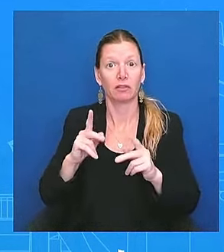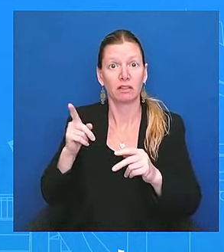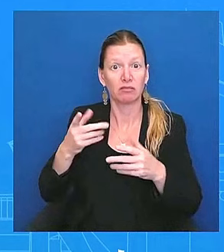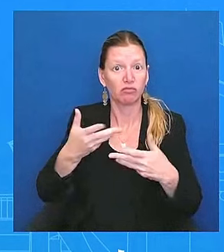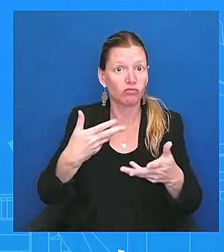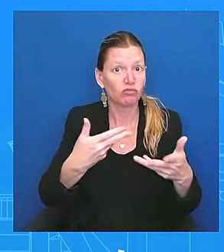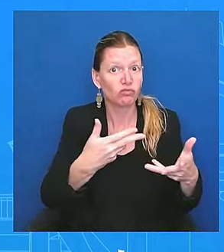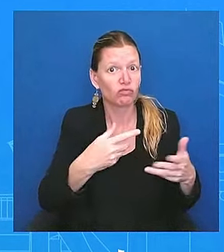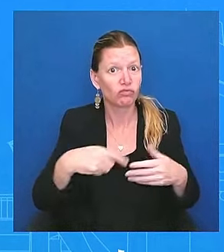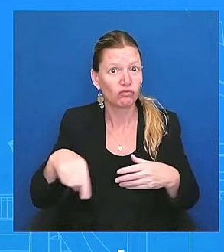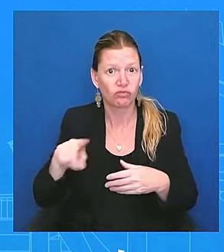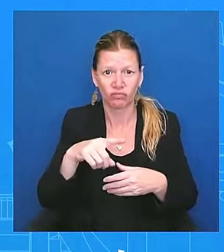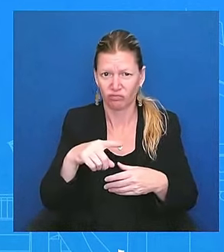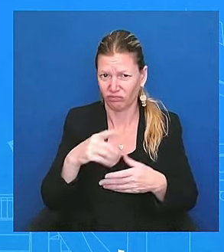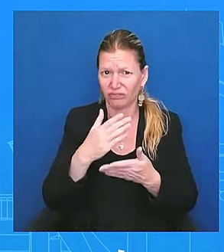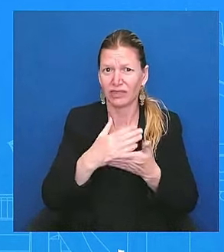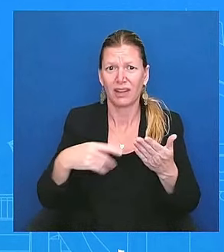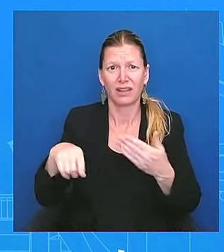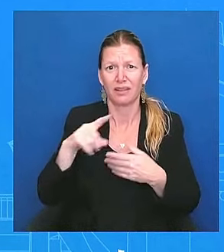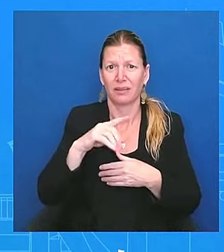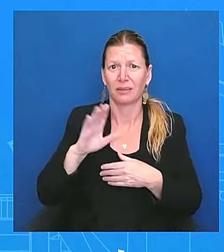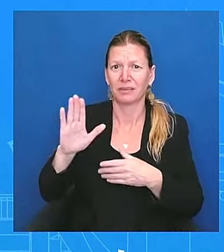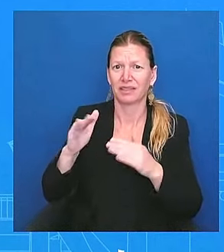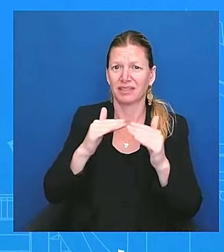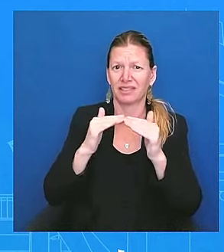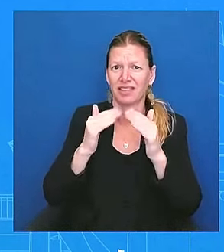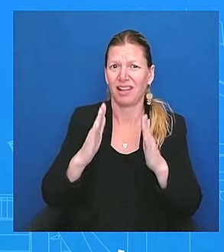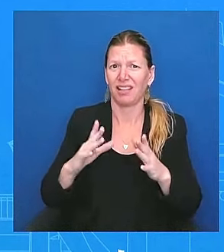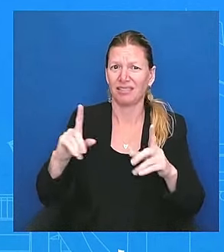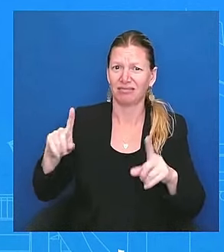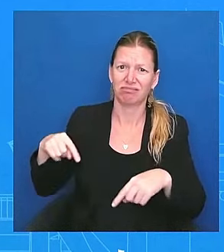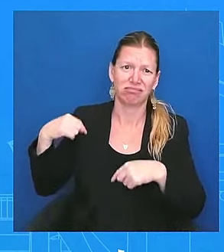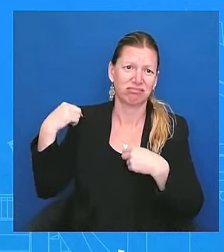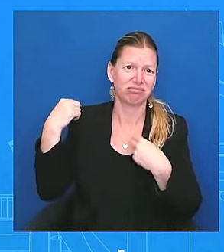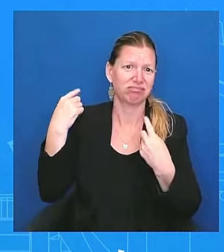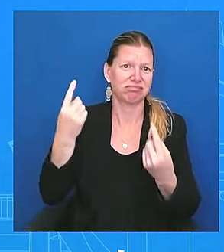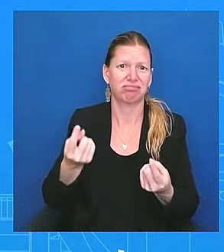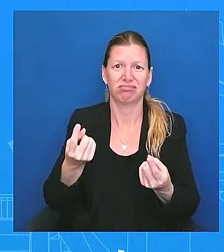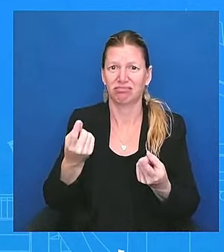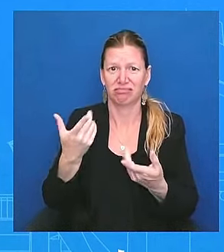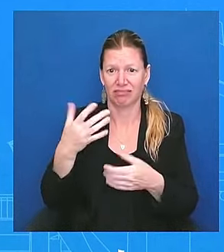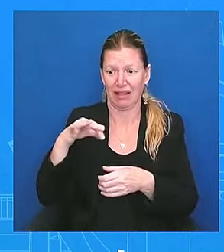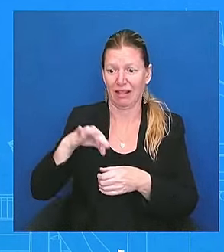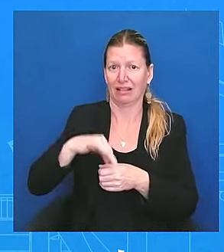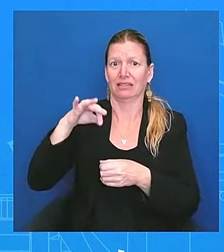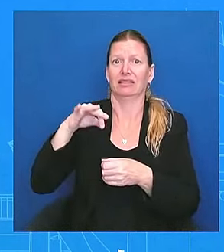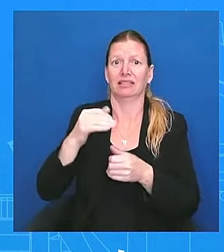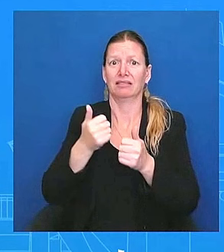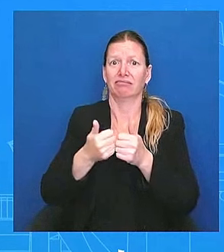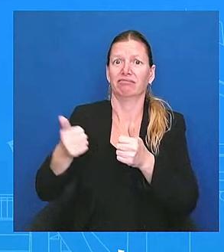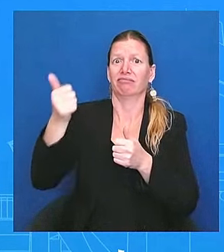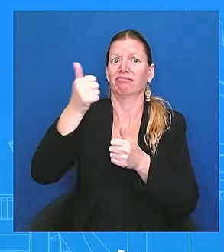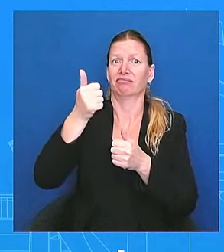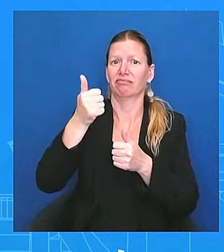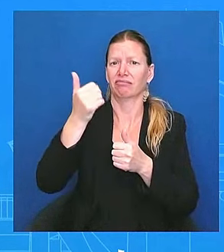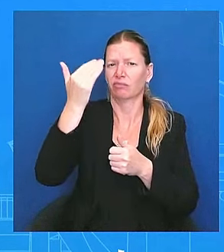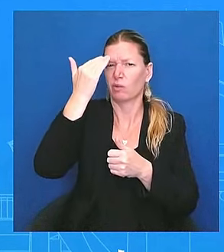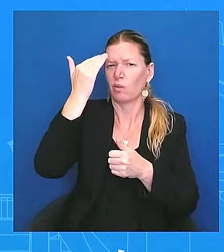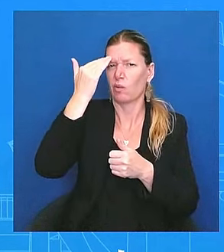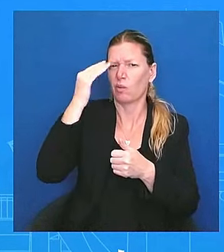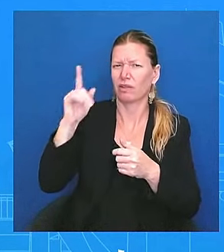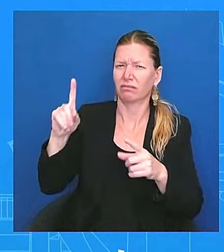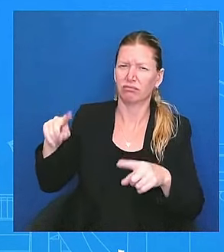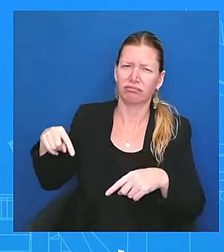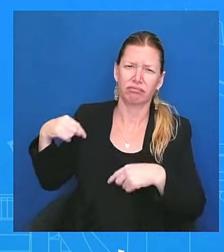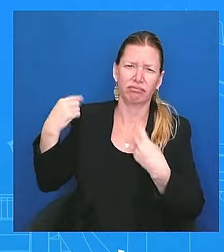colleagues. Uh, some of them have been, uh, elected officials that he's known for some time. Obviously, uh, you know, leader